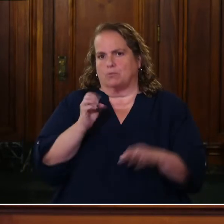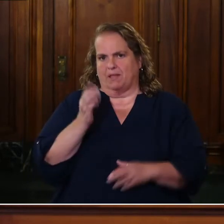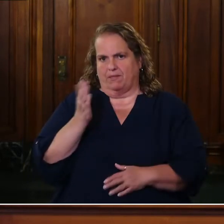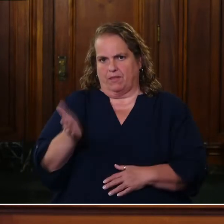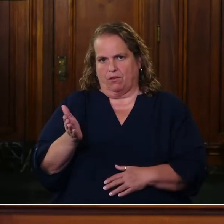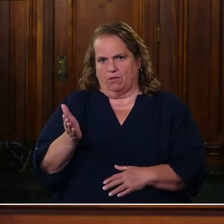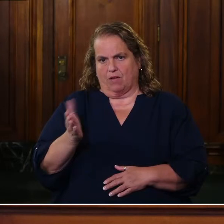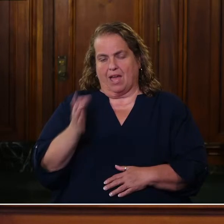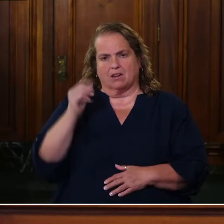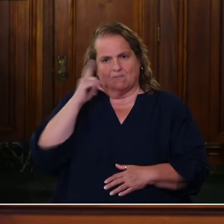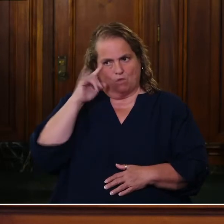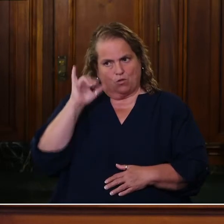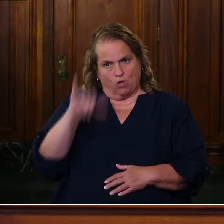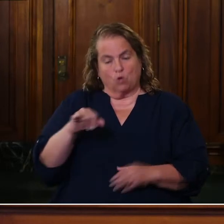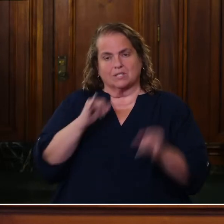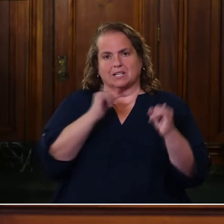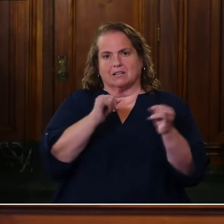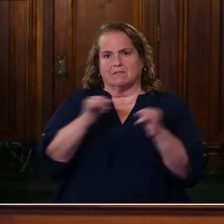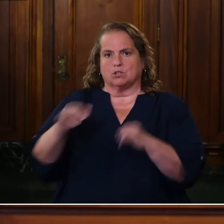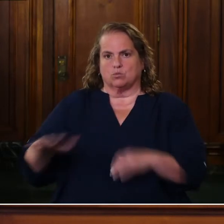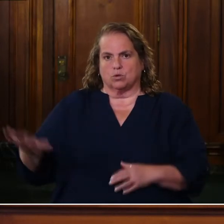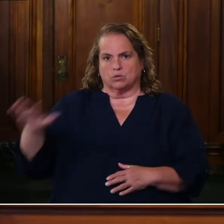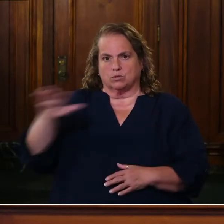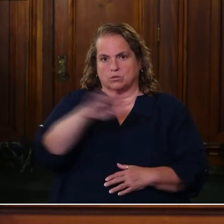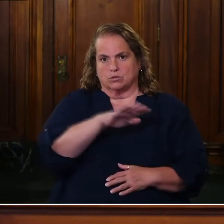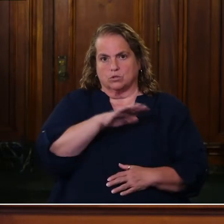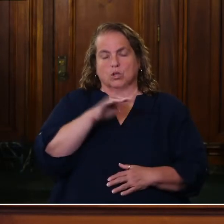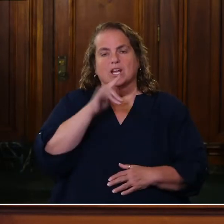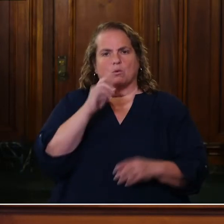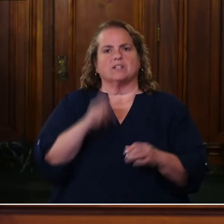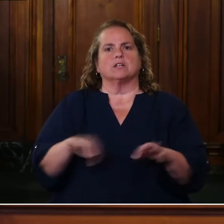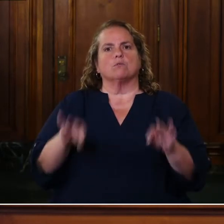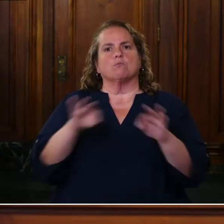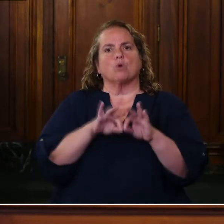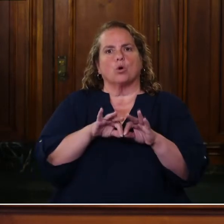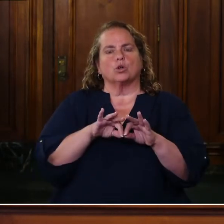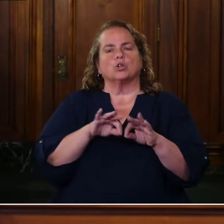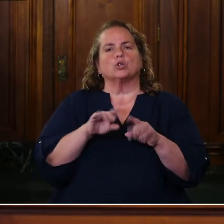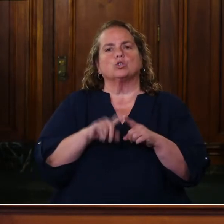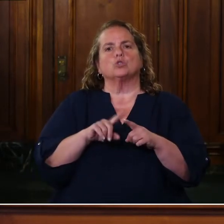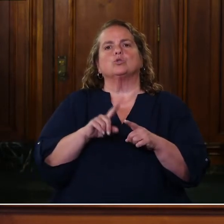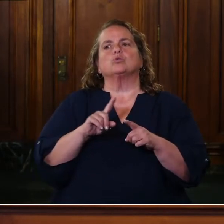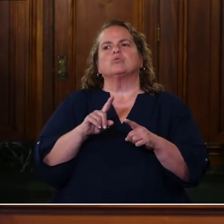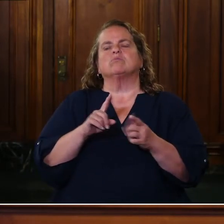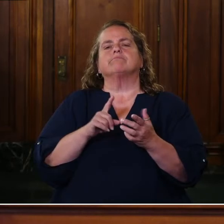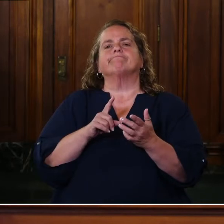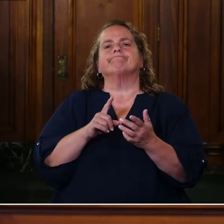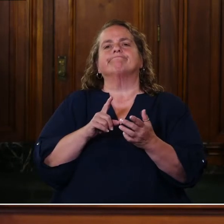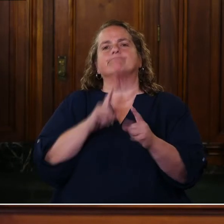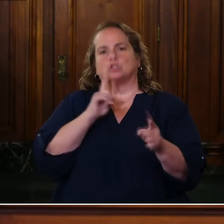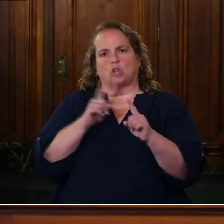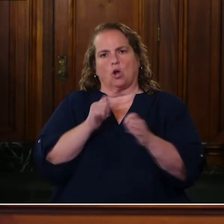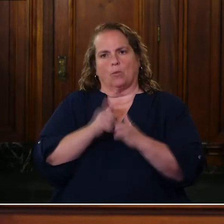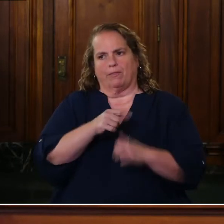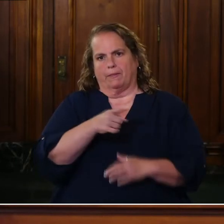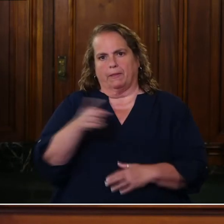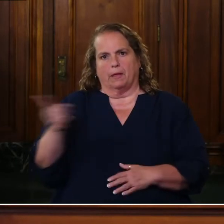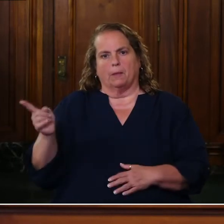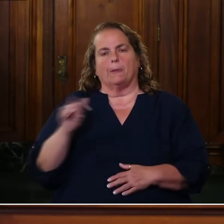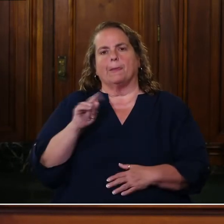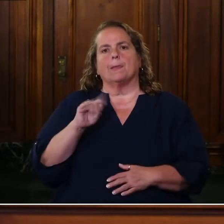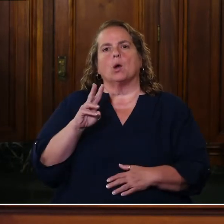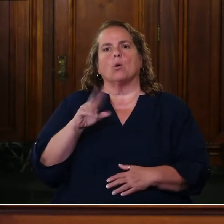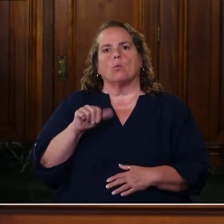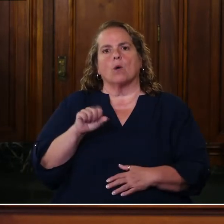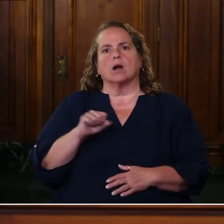And for those individuals, it was important to, to, to talk to them. it was, um,